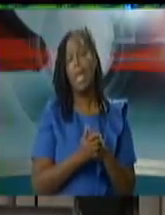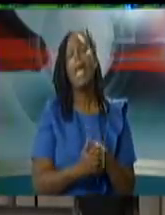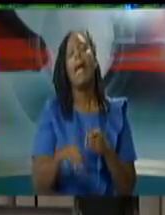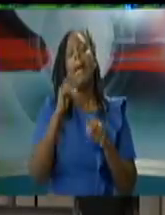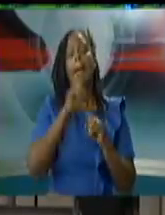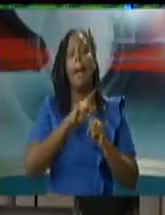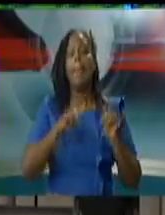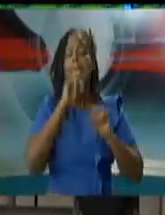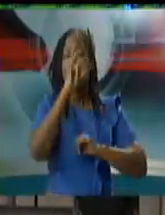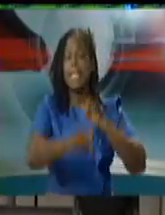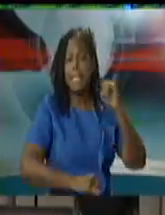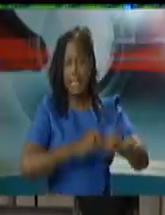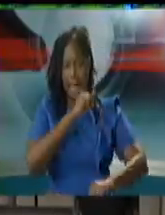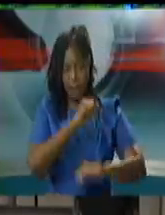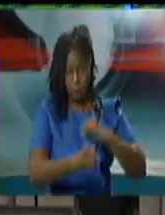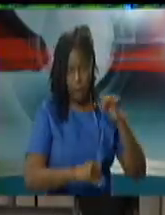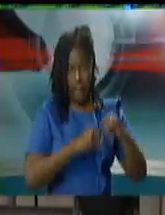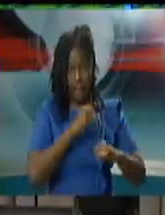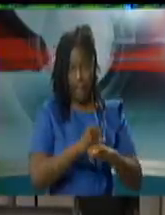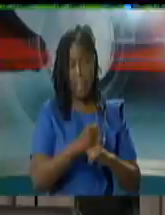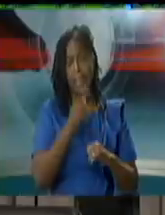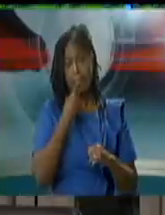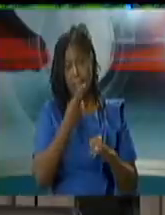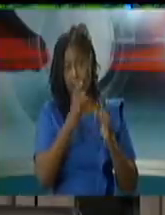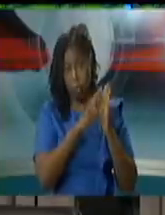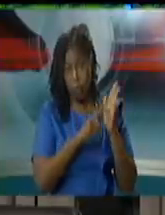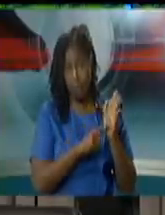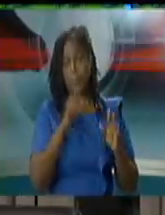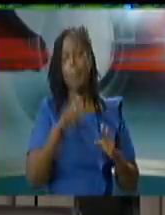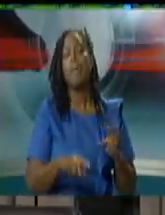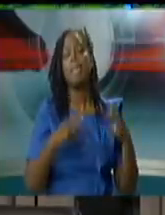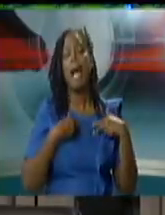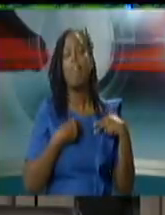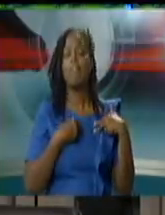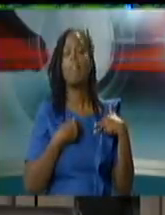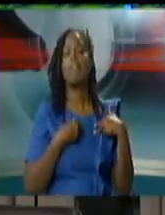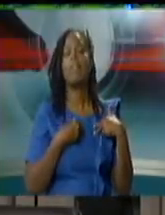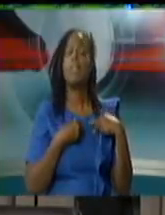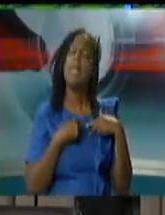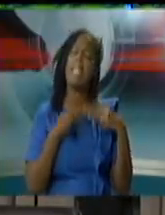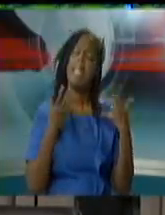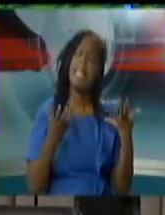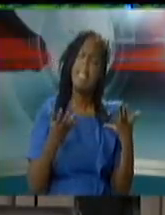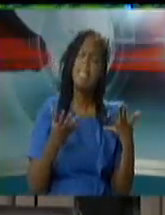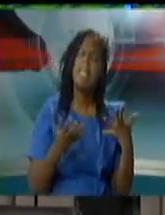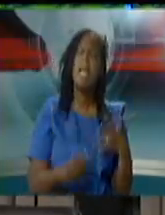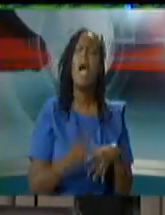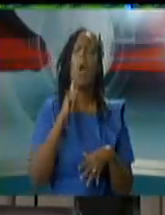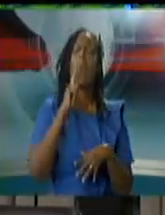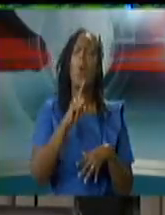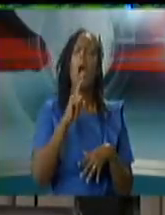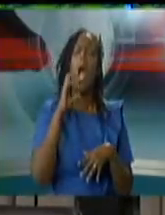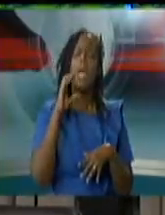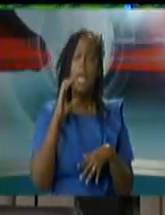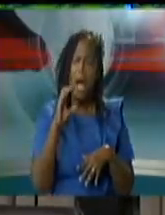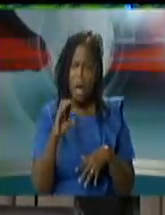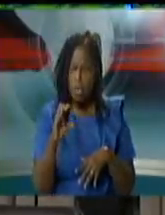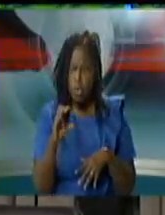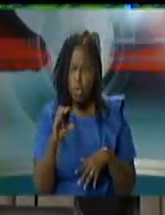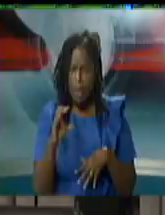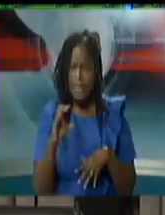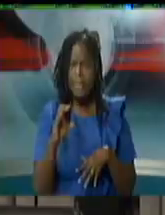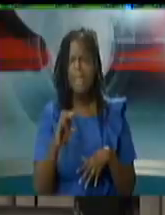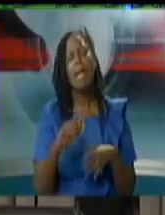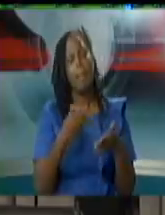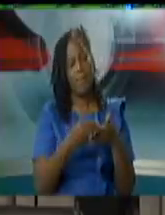you must have before you can make projections at least 100 cases we are not there